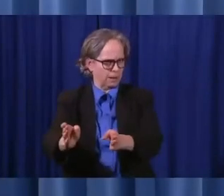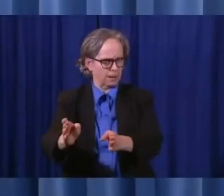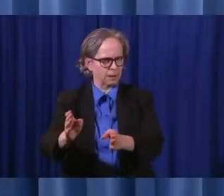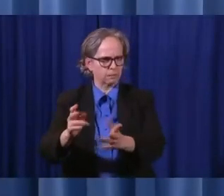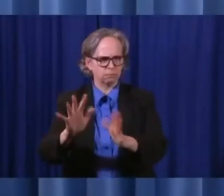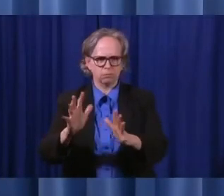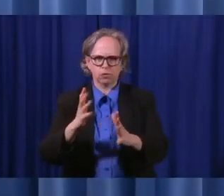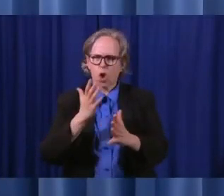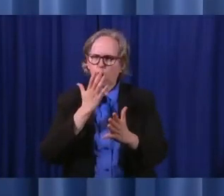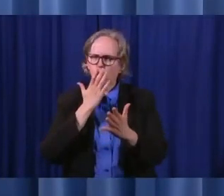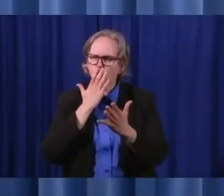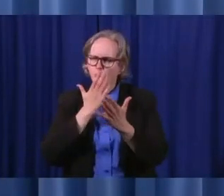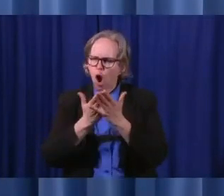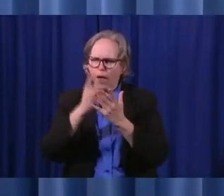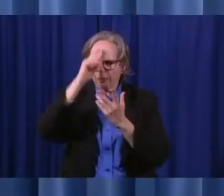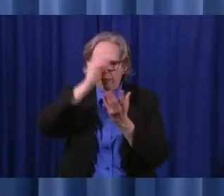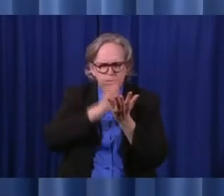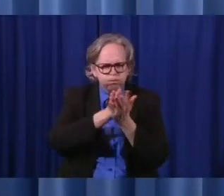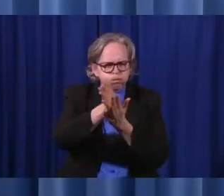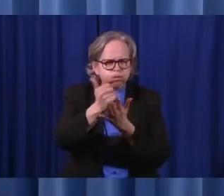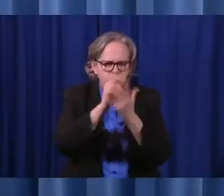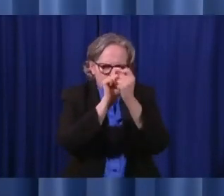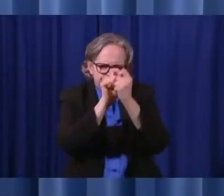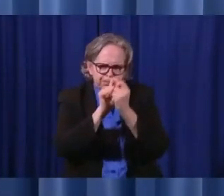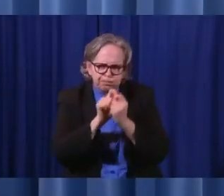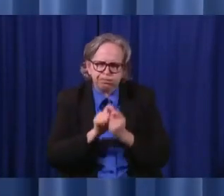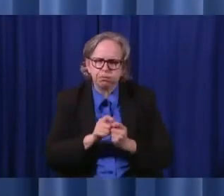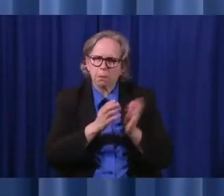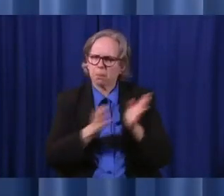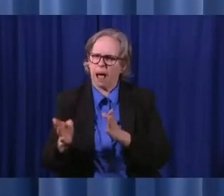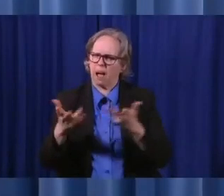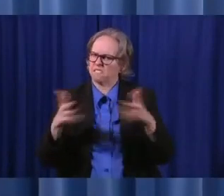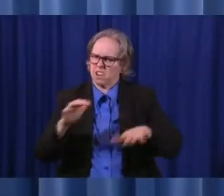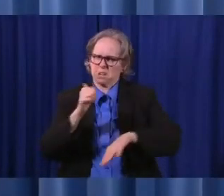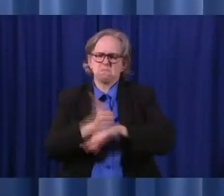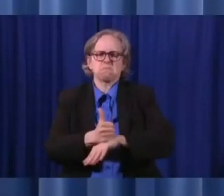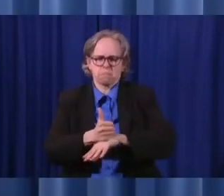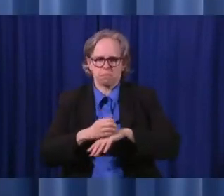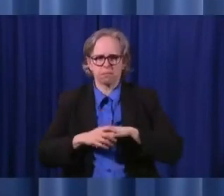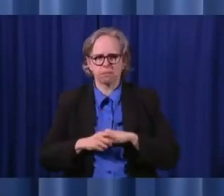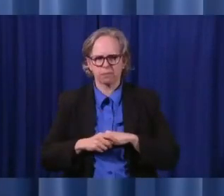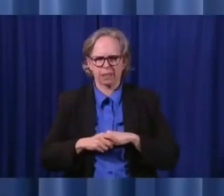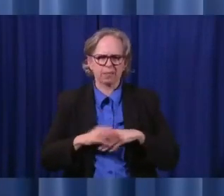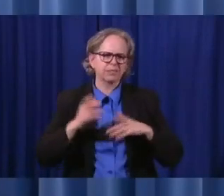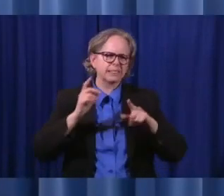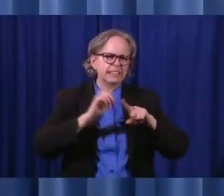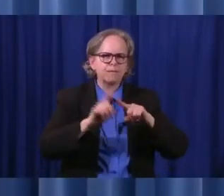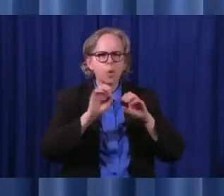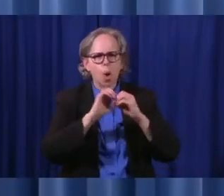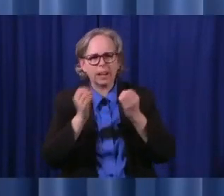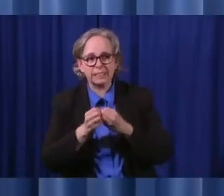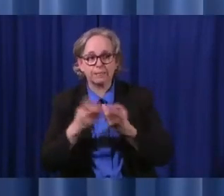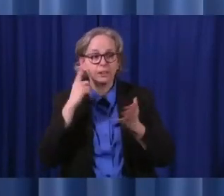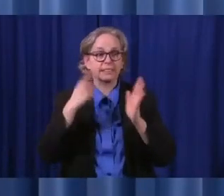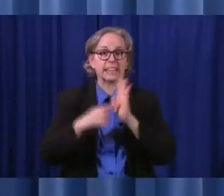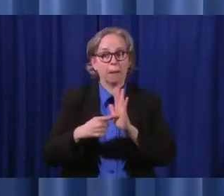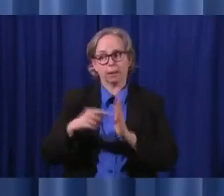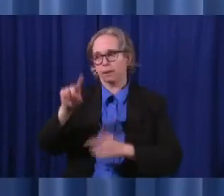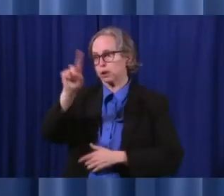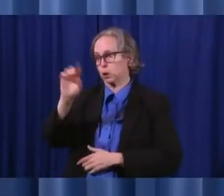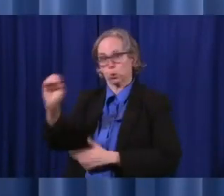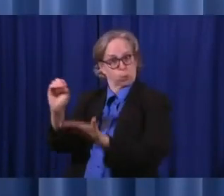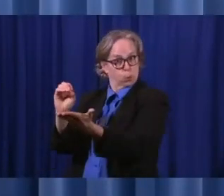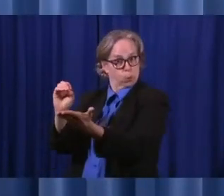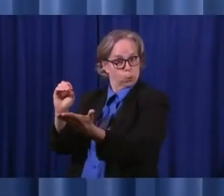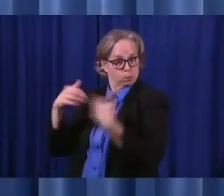in most cases from different organizations, the zoos, for example, about how